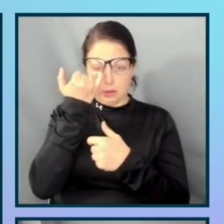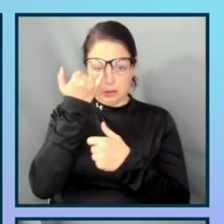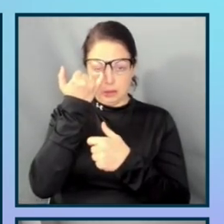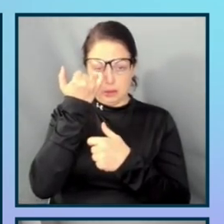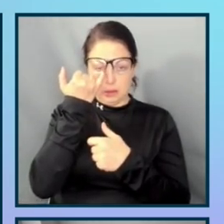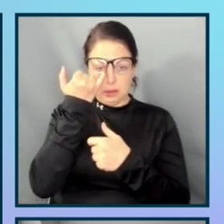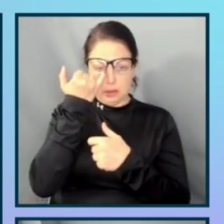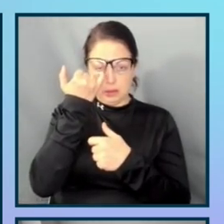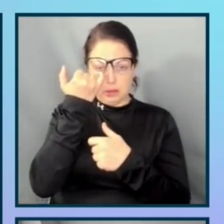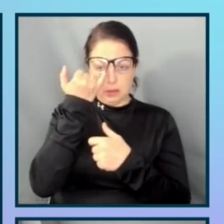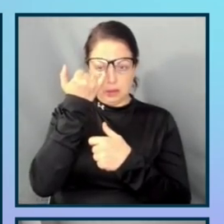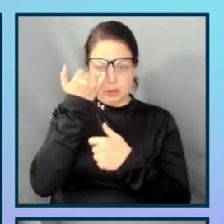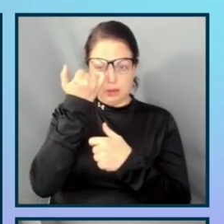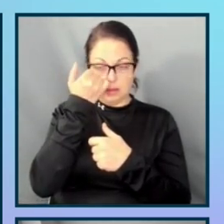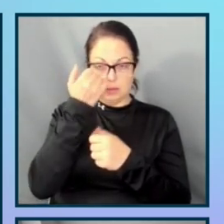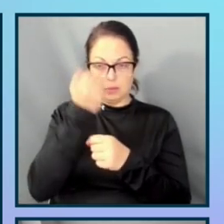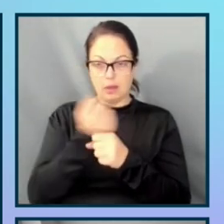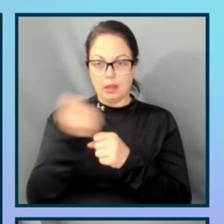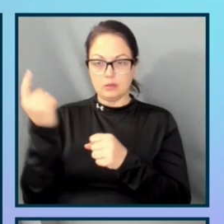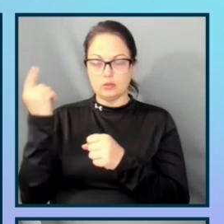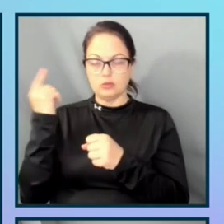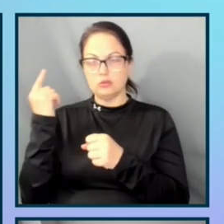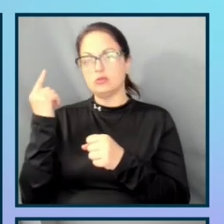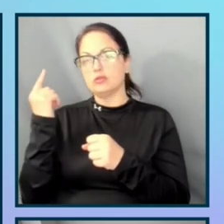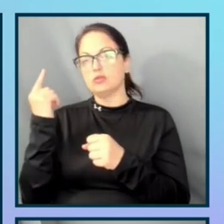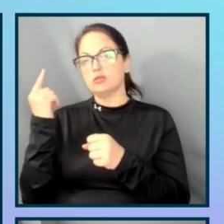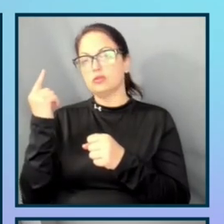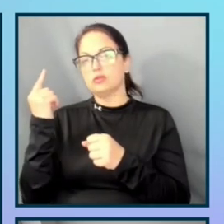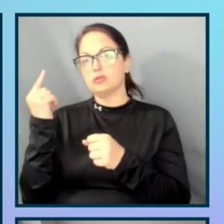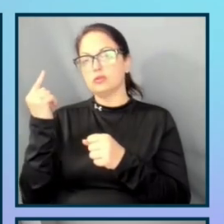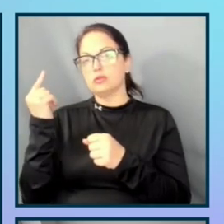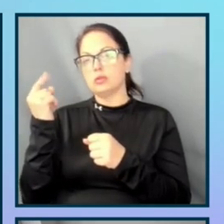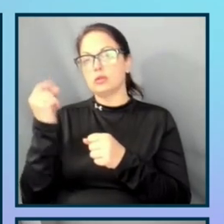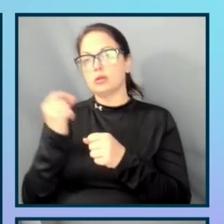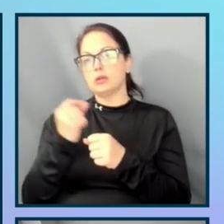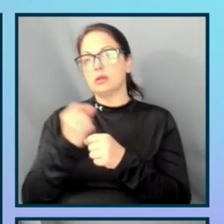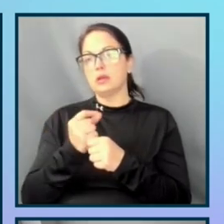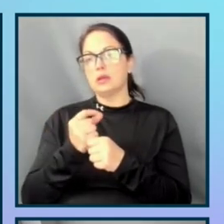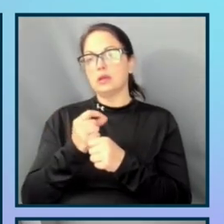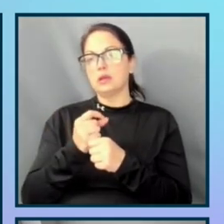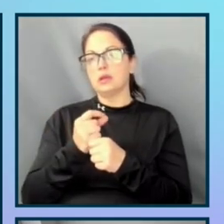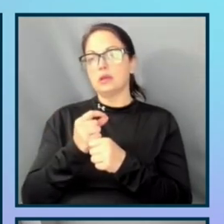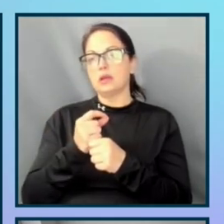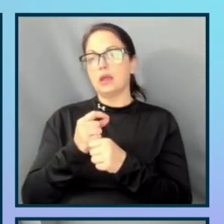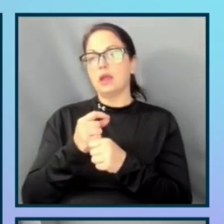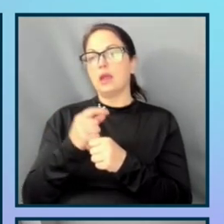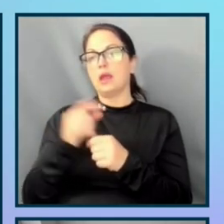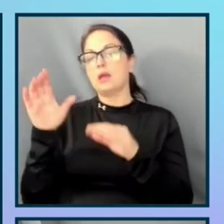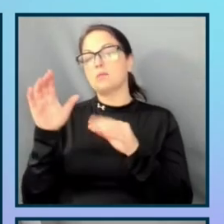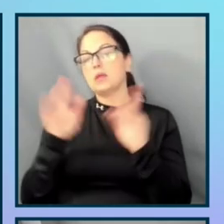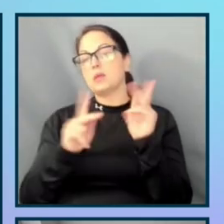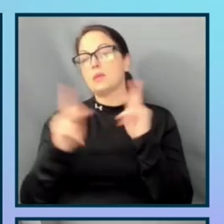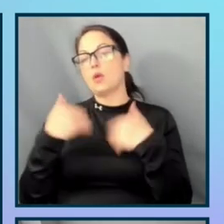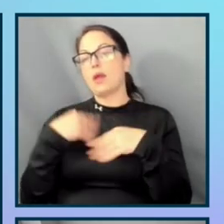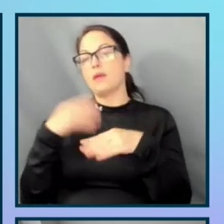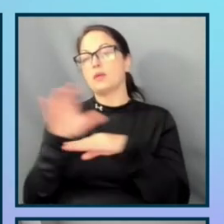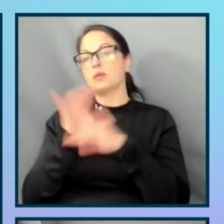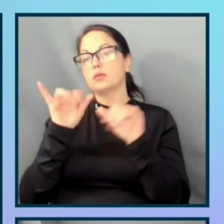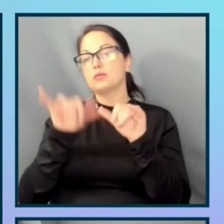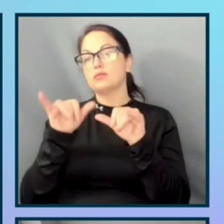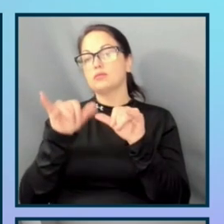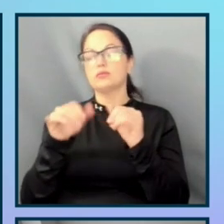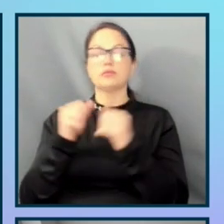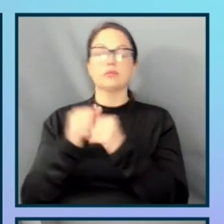of new recipients of bachelor's degree in computer science or computer engineering were African American,